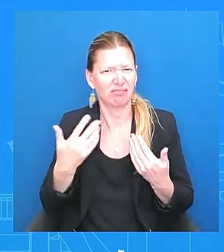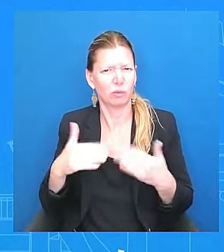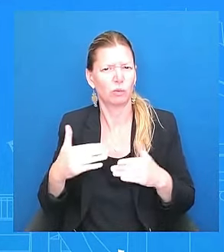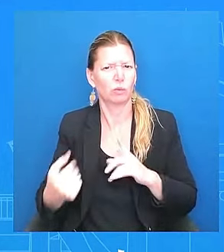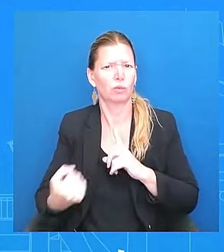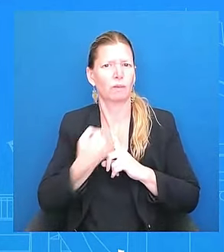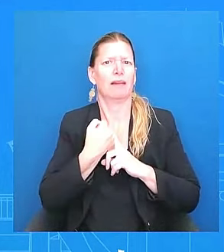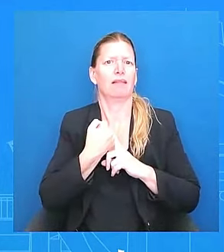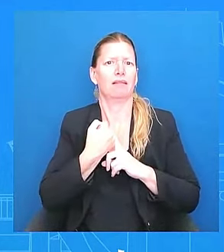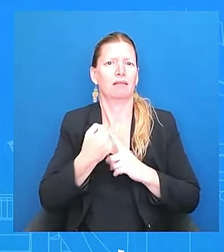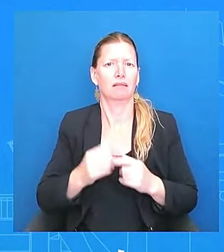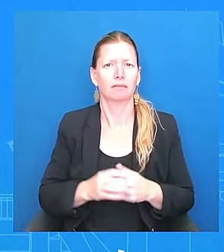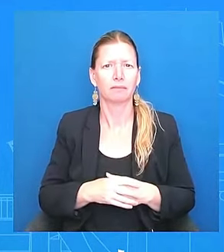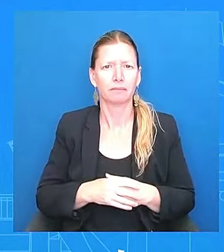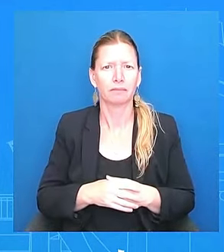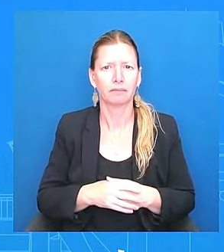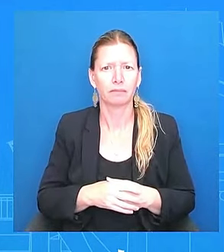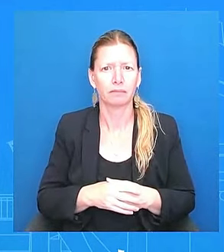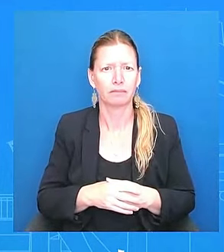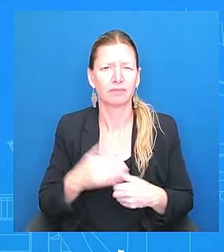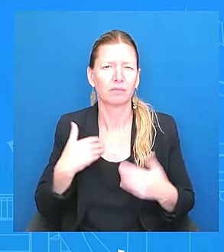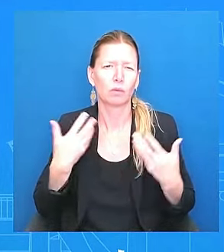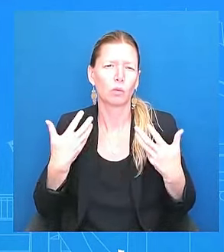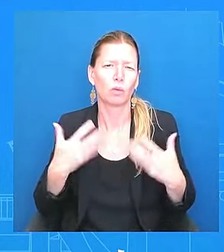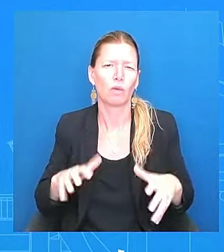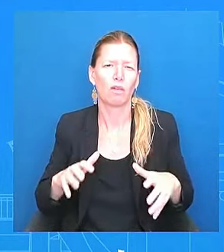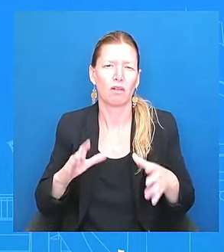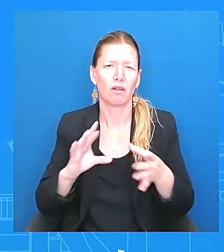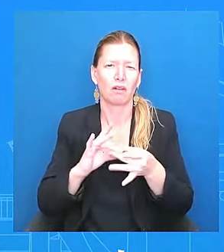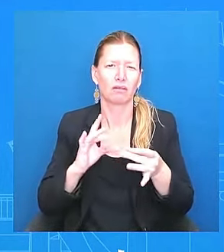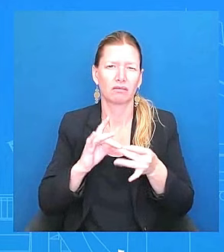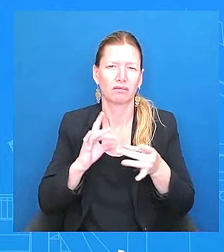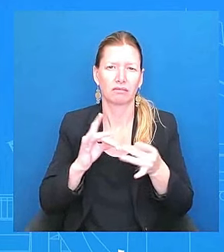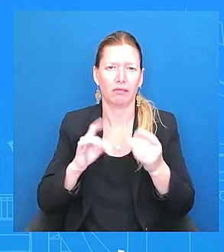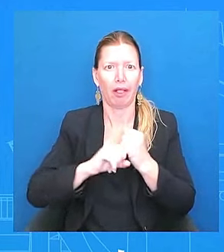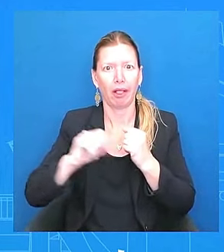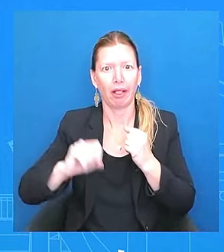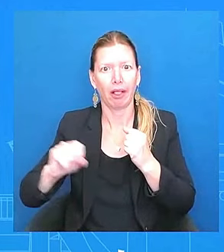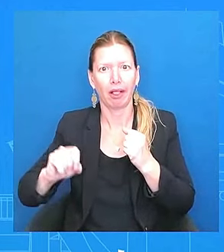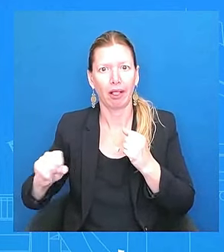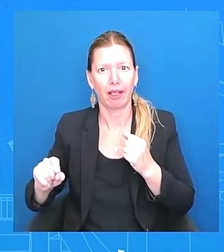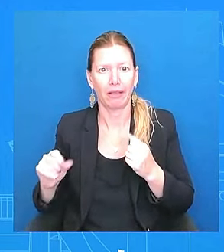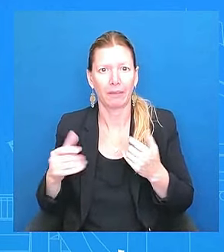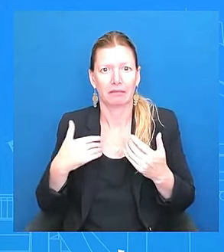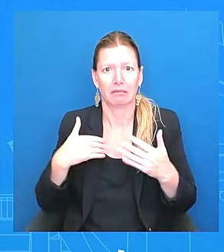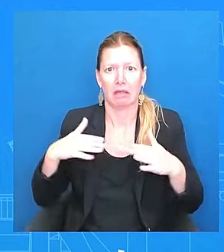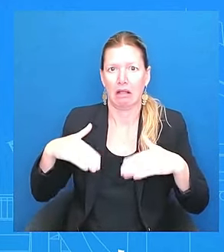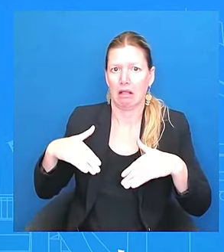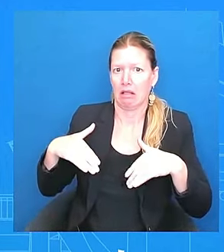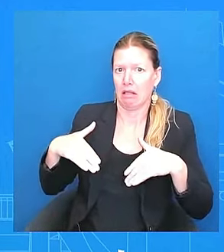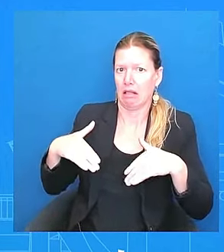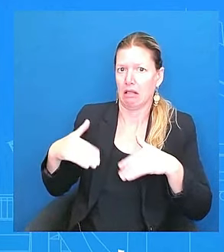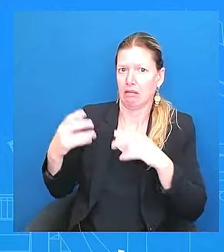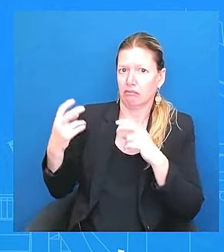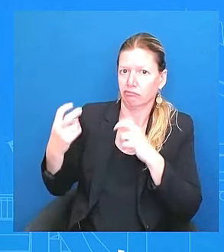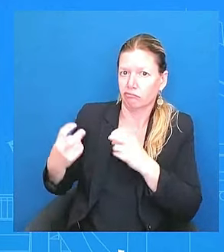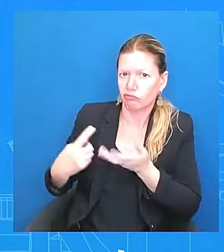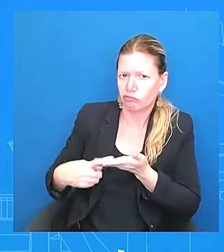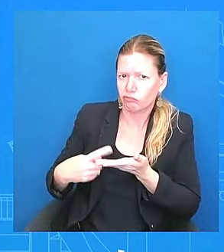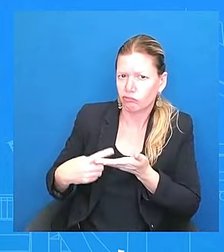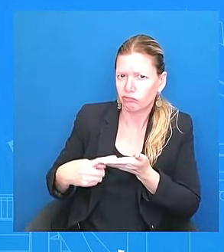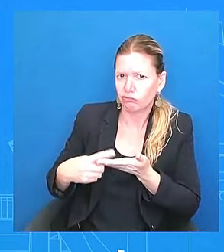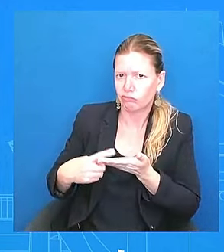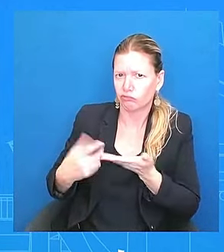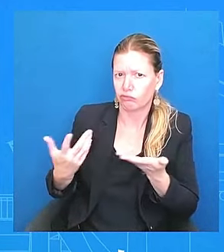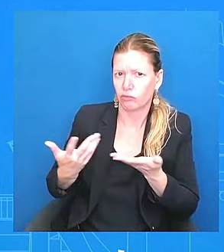I haven't spoken to him on, on the other component of when he was speaking about his staff. Uh, but as it relates to certainly the